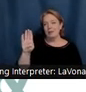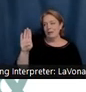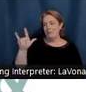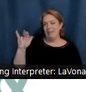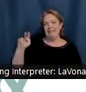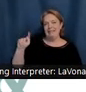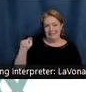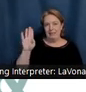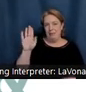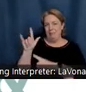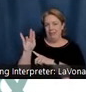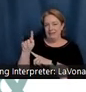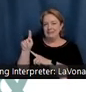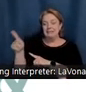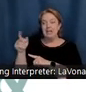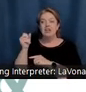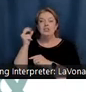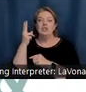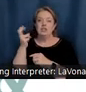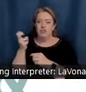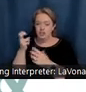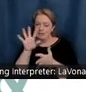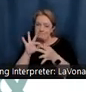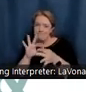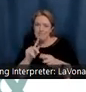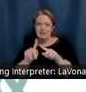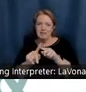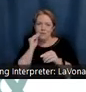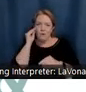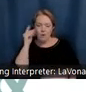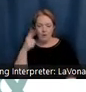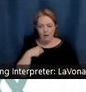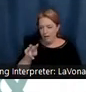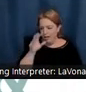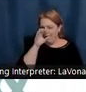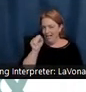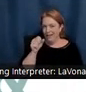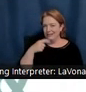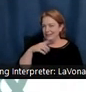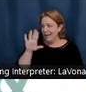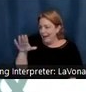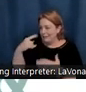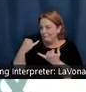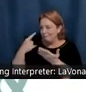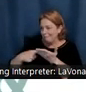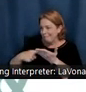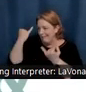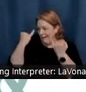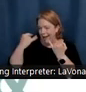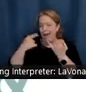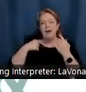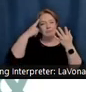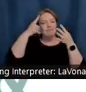extraordinary sights, the virtual road trip was born. My name is Mackenzie Dunstan, and I'll be your guide on this year's virtual road trip.